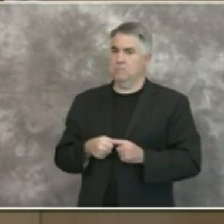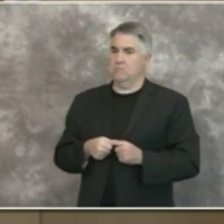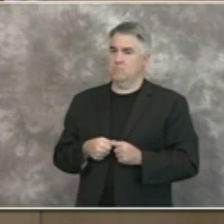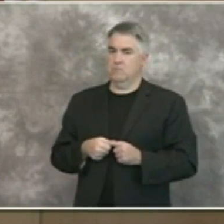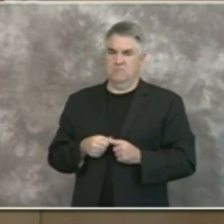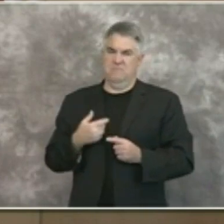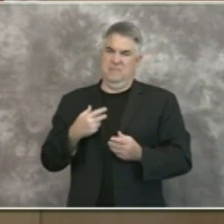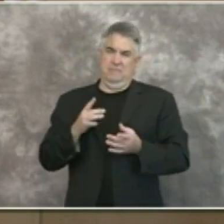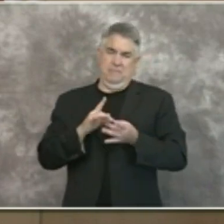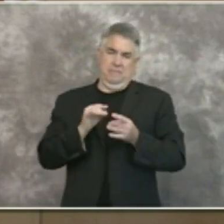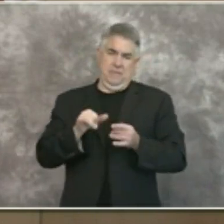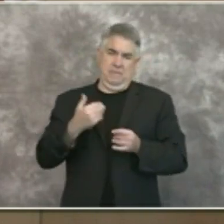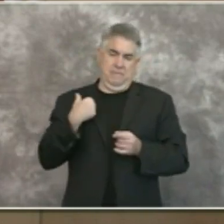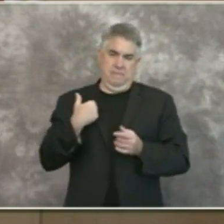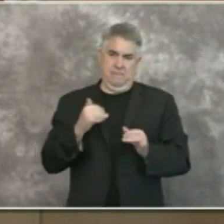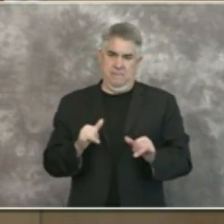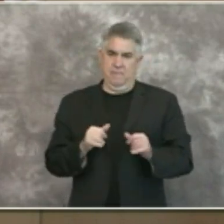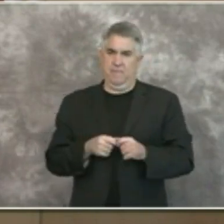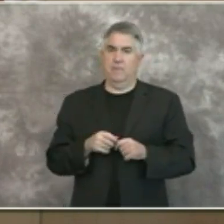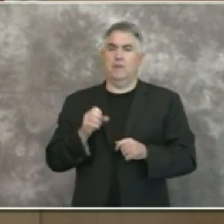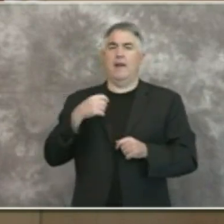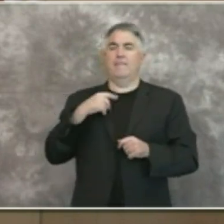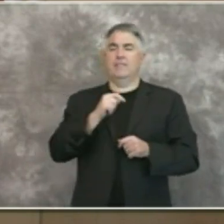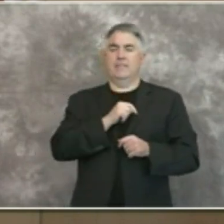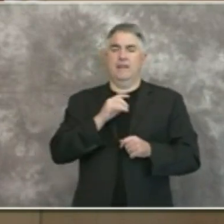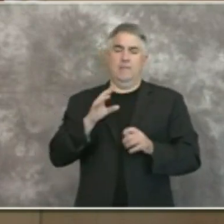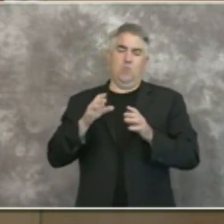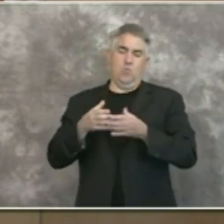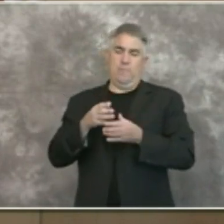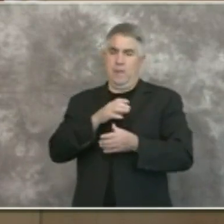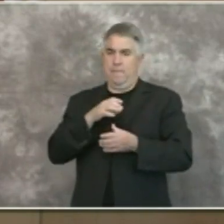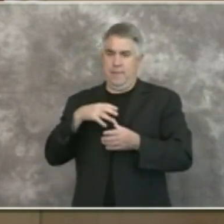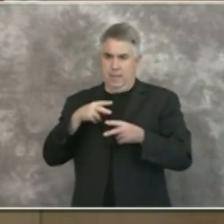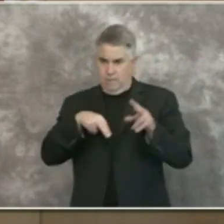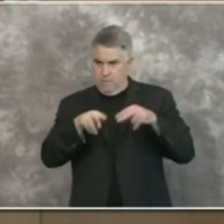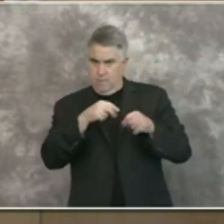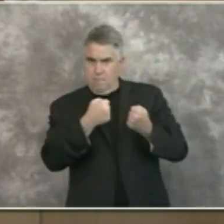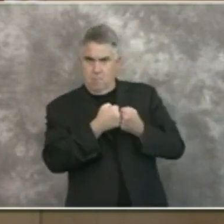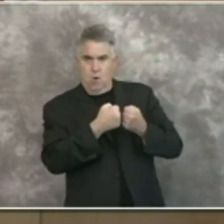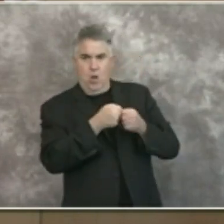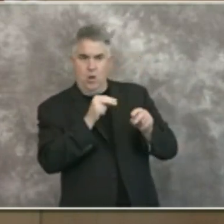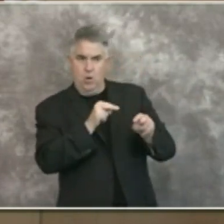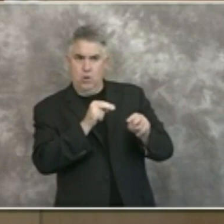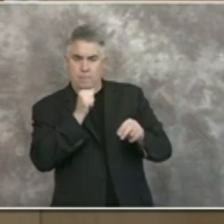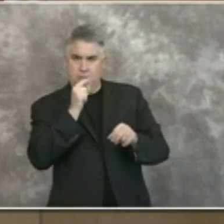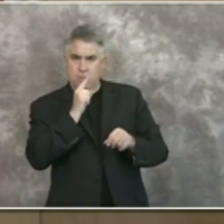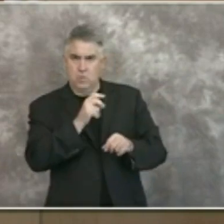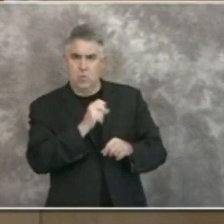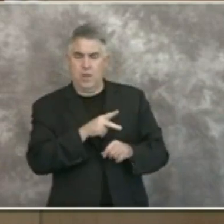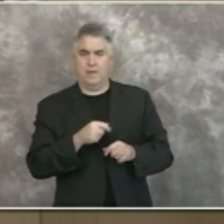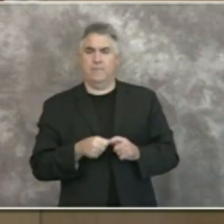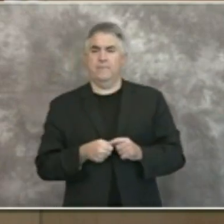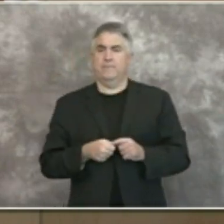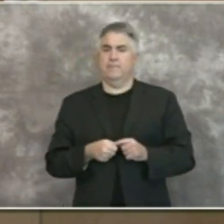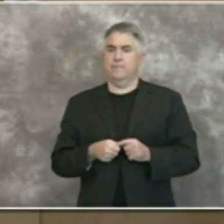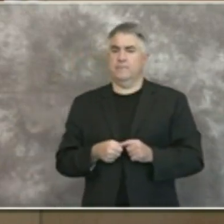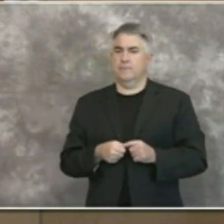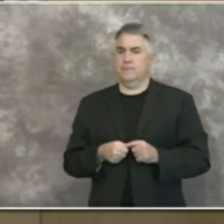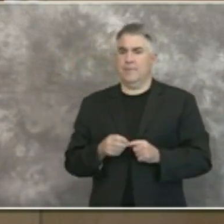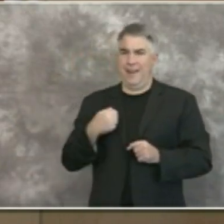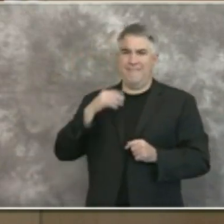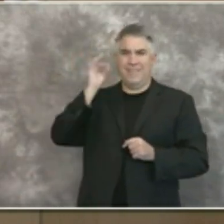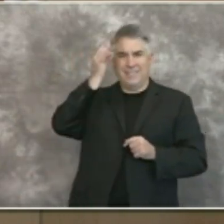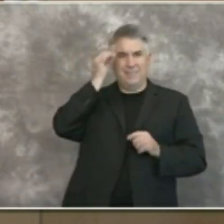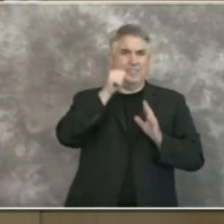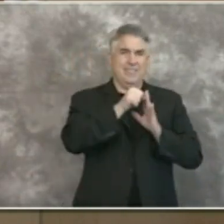there is a task force that looks at border activity that is composed of over 20 different federal state and local